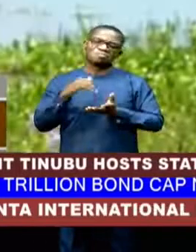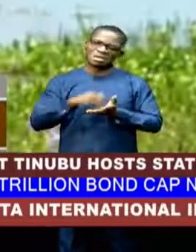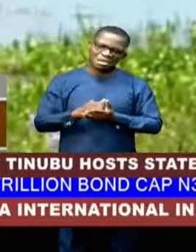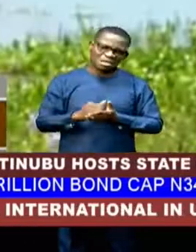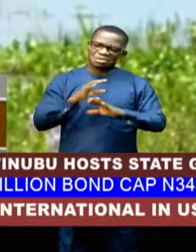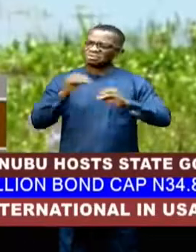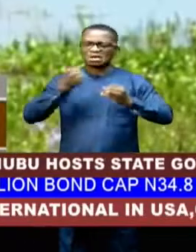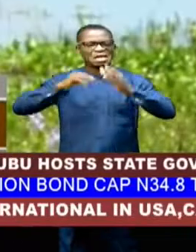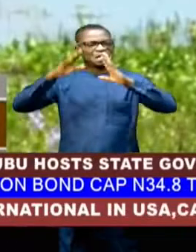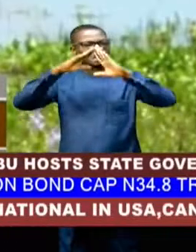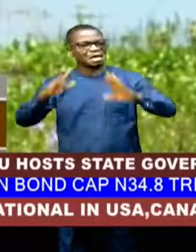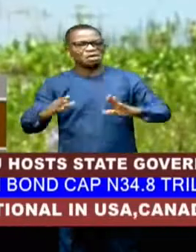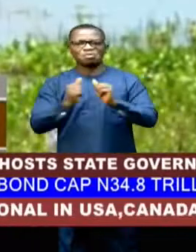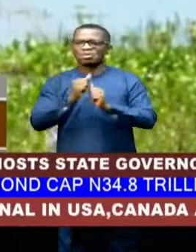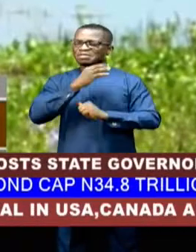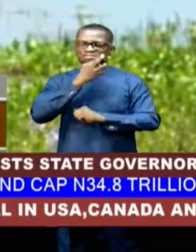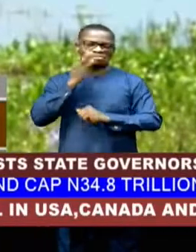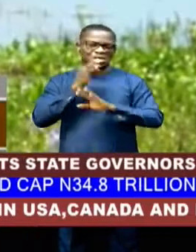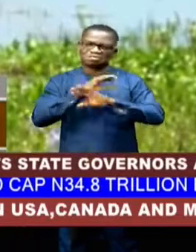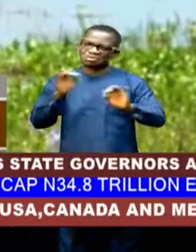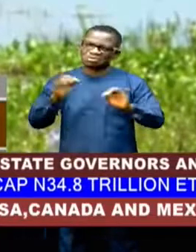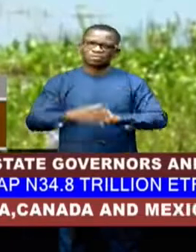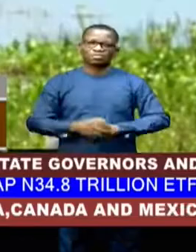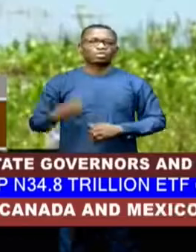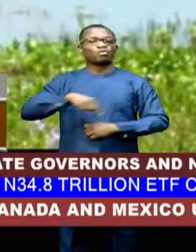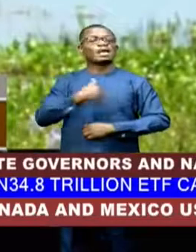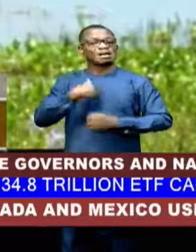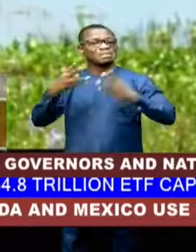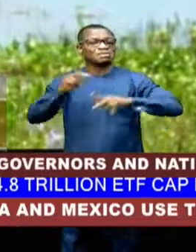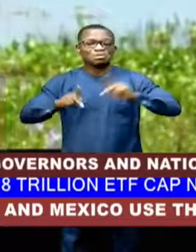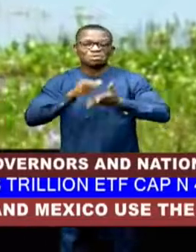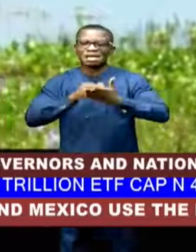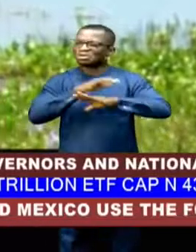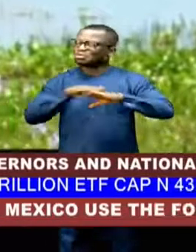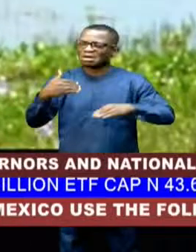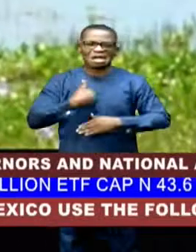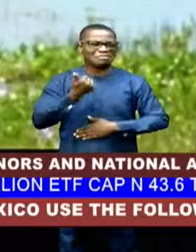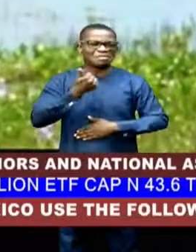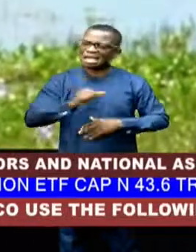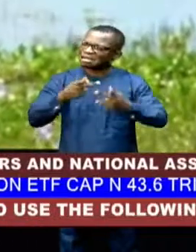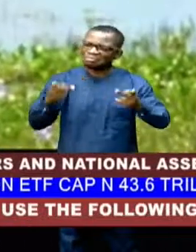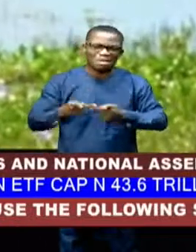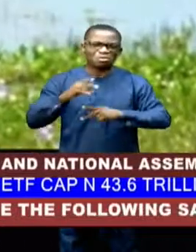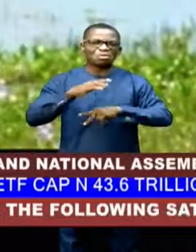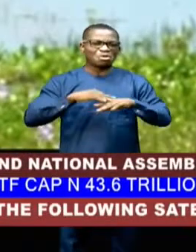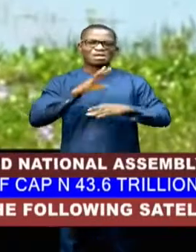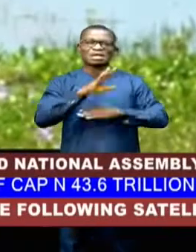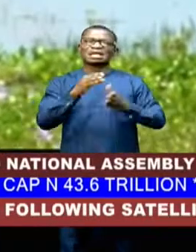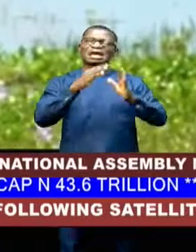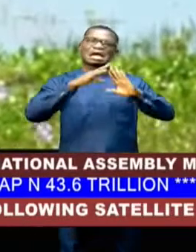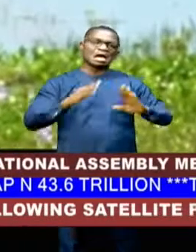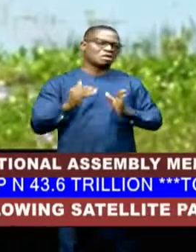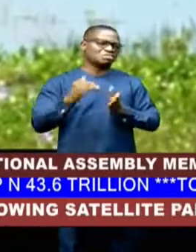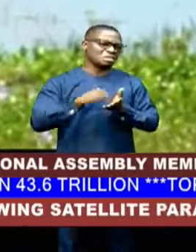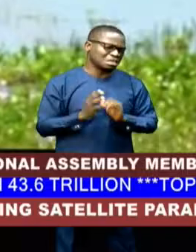and their farmlands. We have people who have been internally displaced, who don't have a place to call home, no roof on top of their heads.